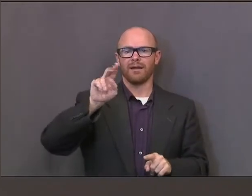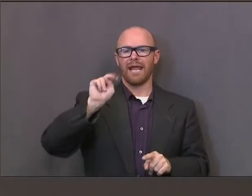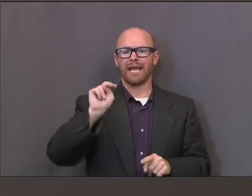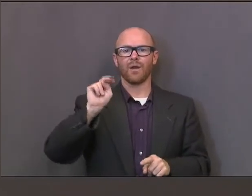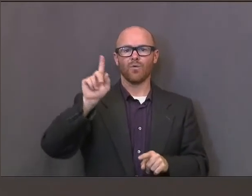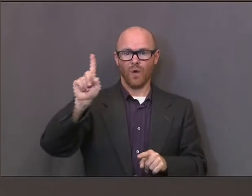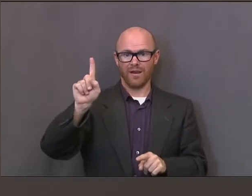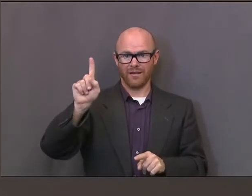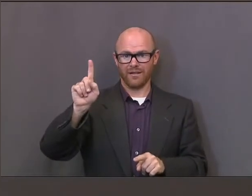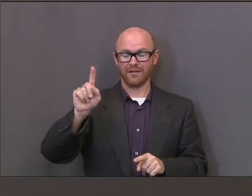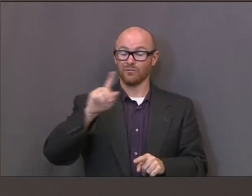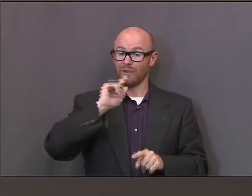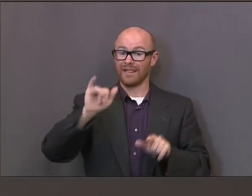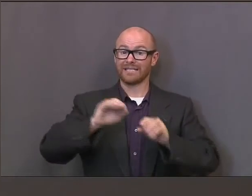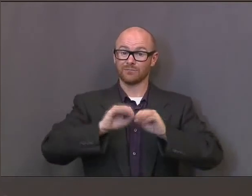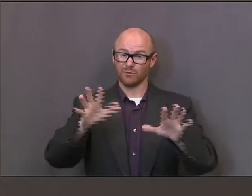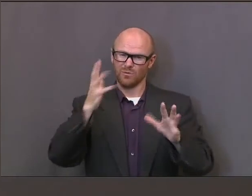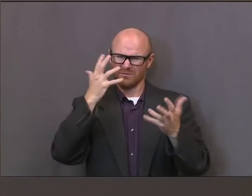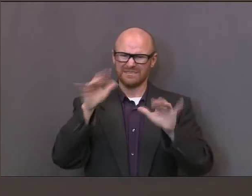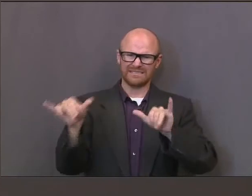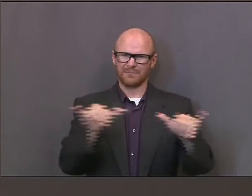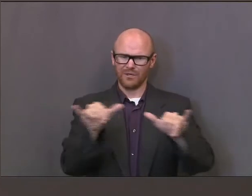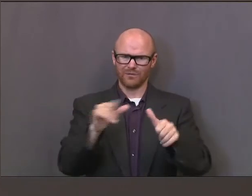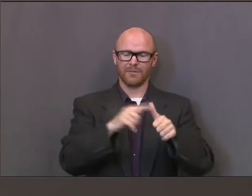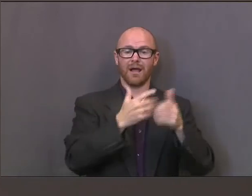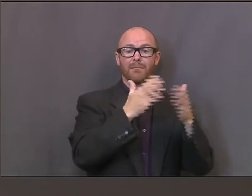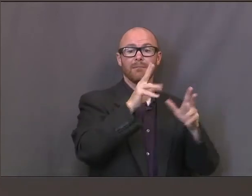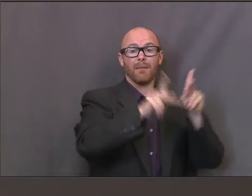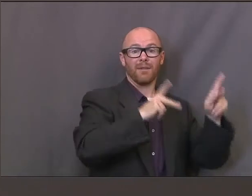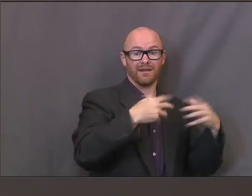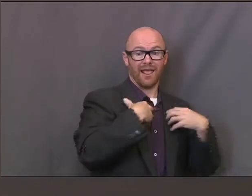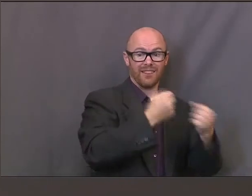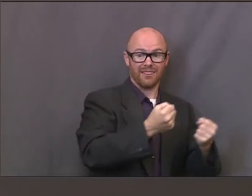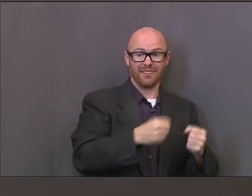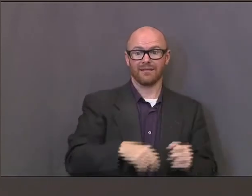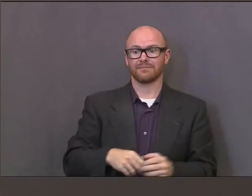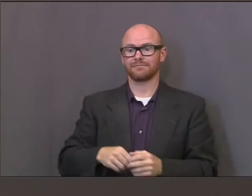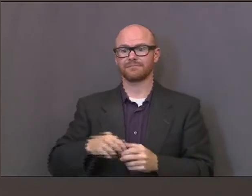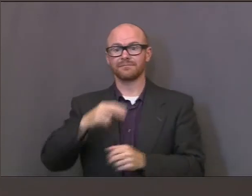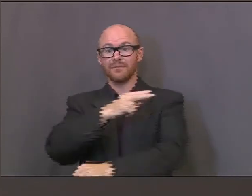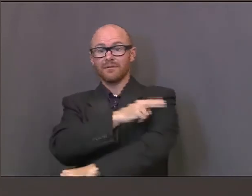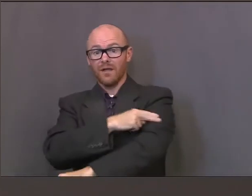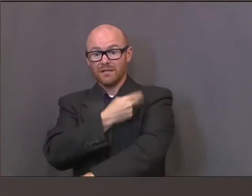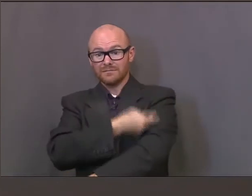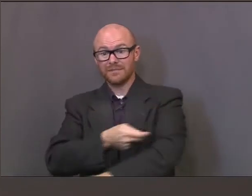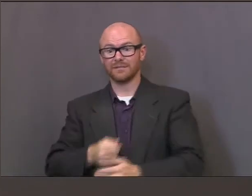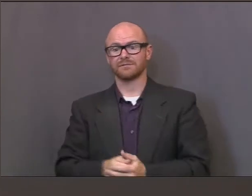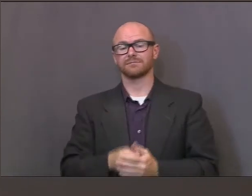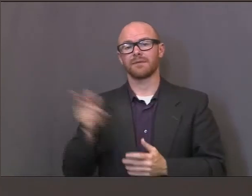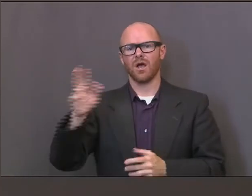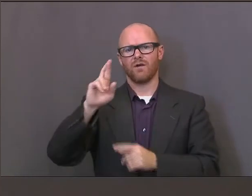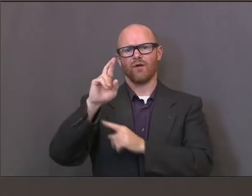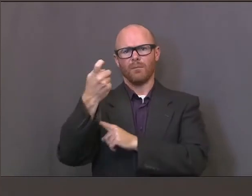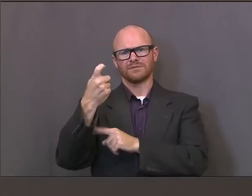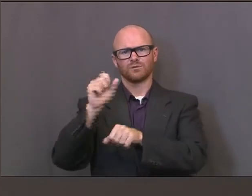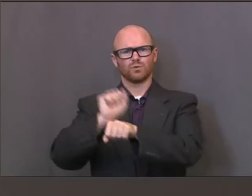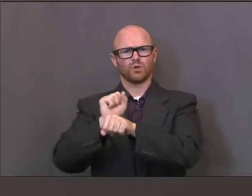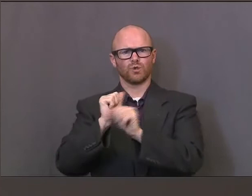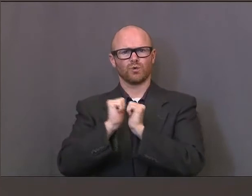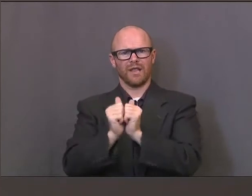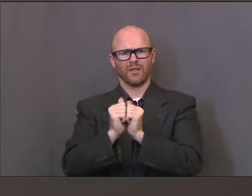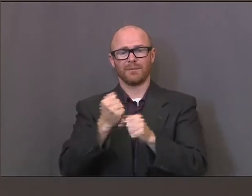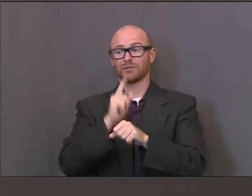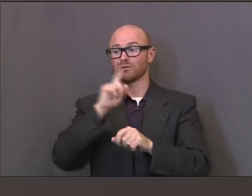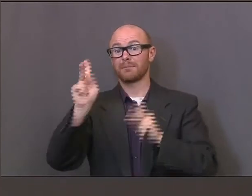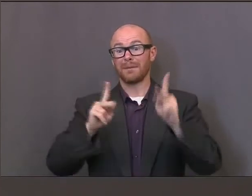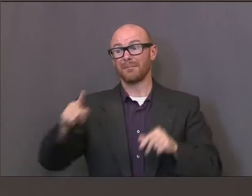distribution chain will likely be a mix of public health, health care systems, and pharmacies working together to make sure that the most amount of people have